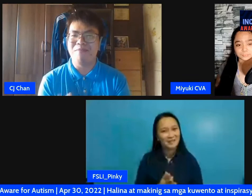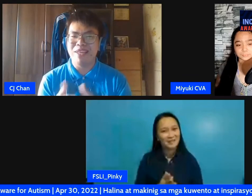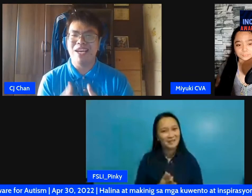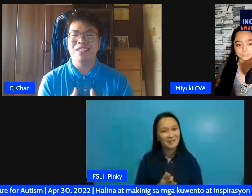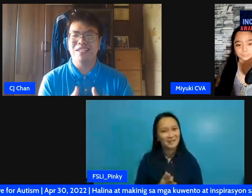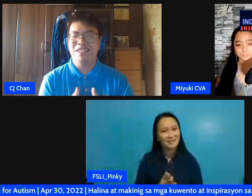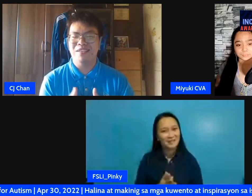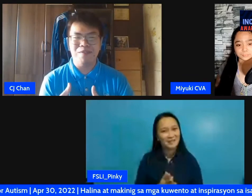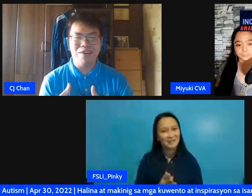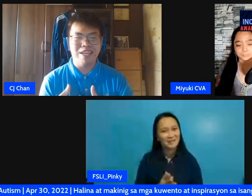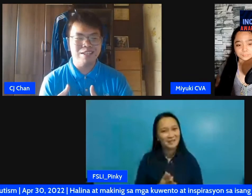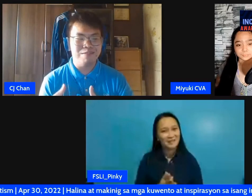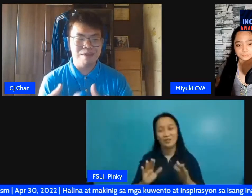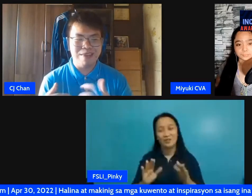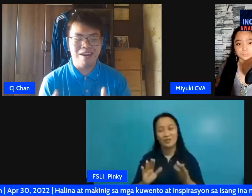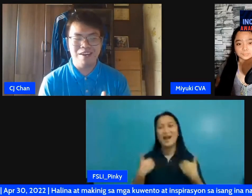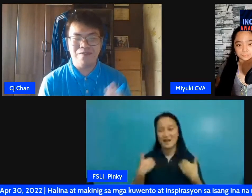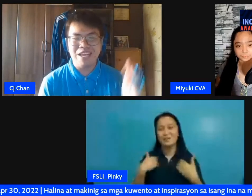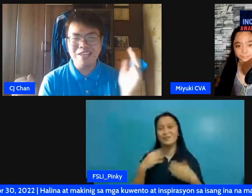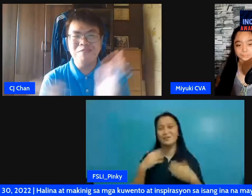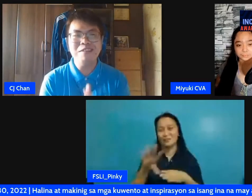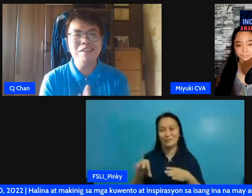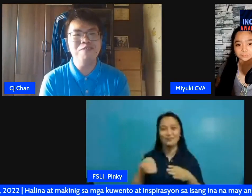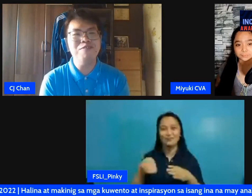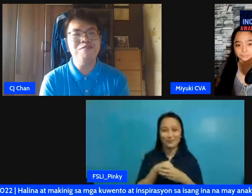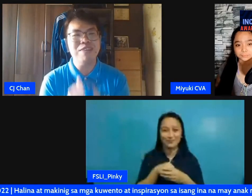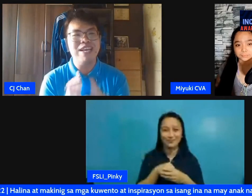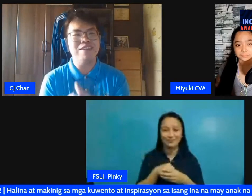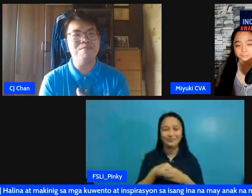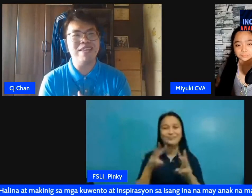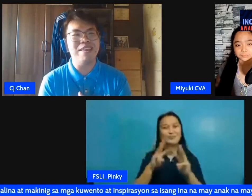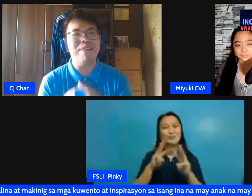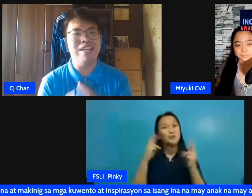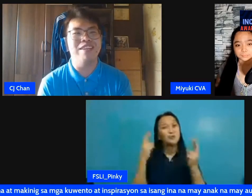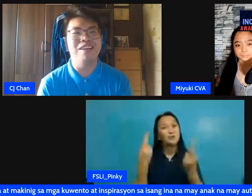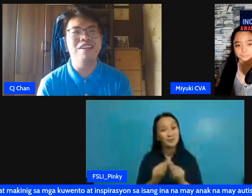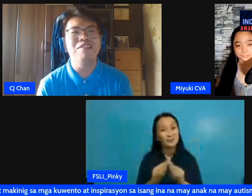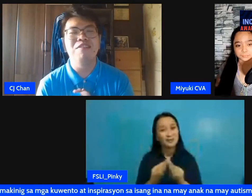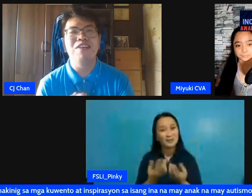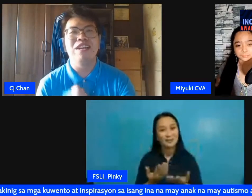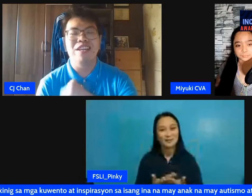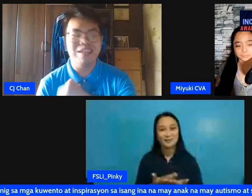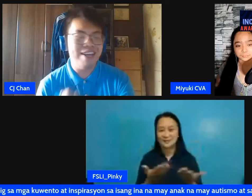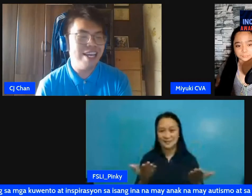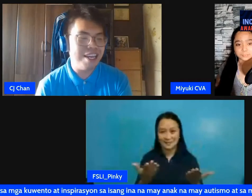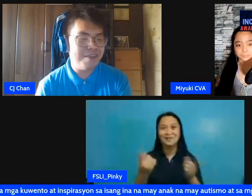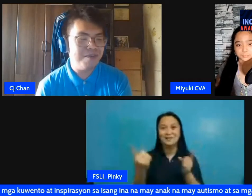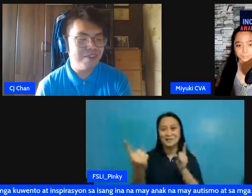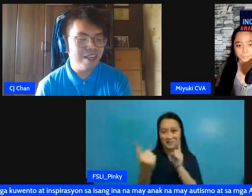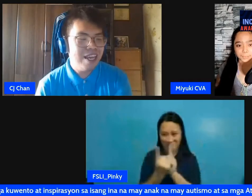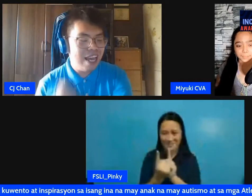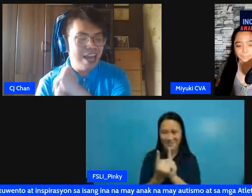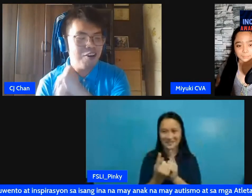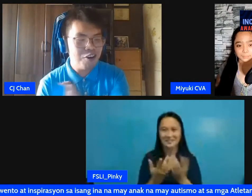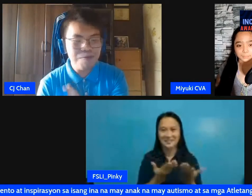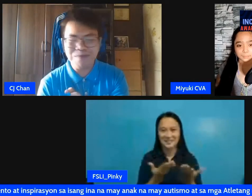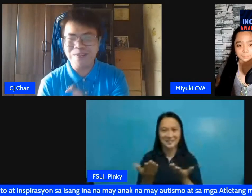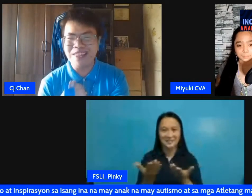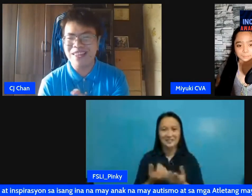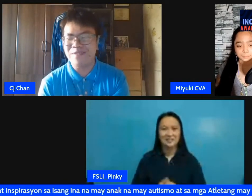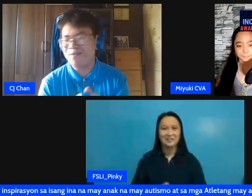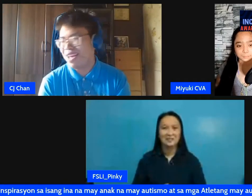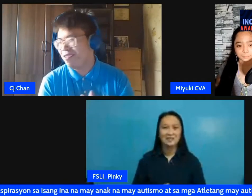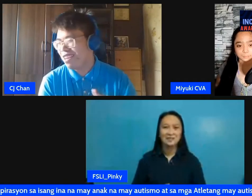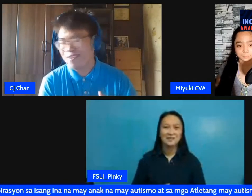to have them with us for this webinar and you you you will get to meet them later in our q and a i hope